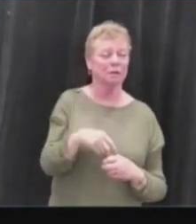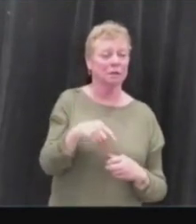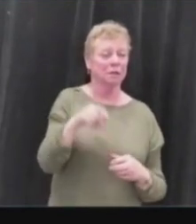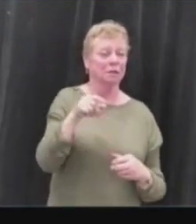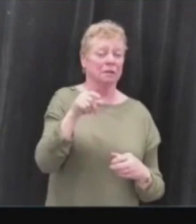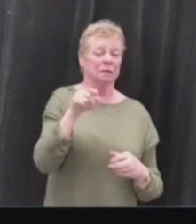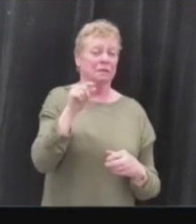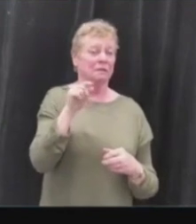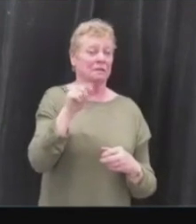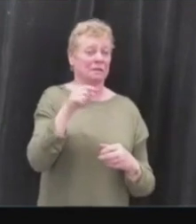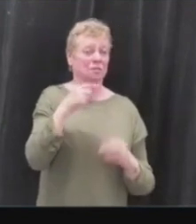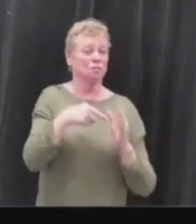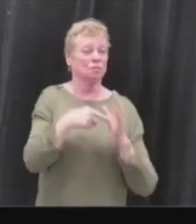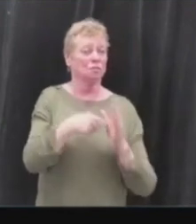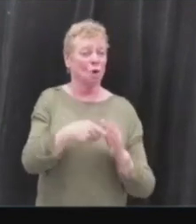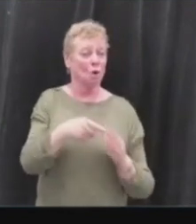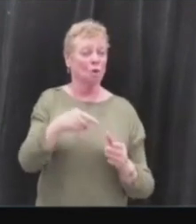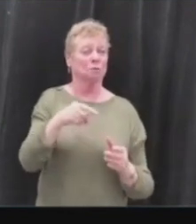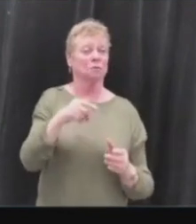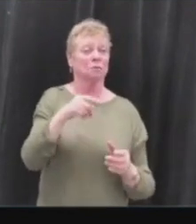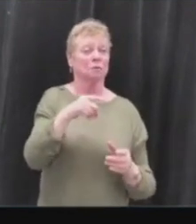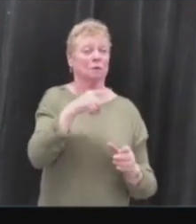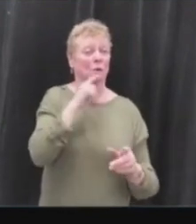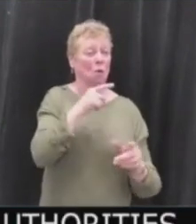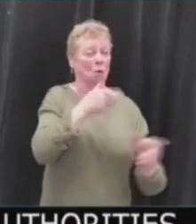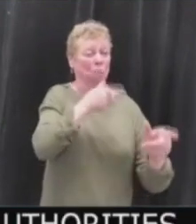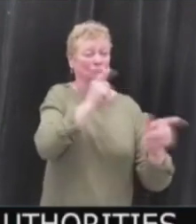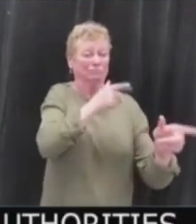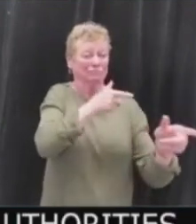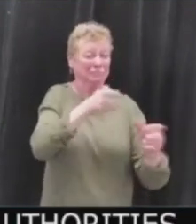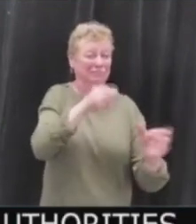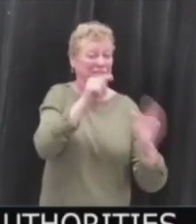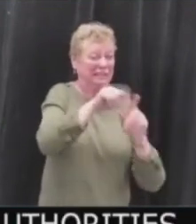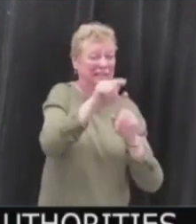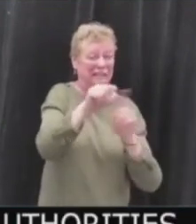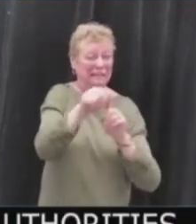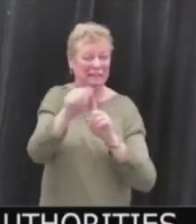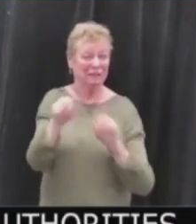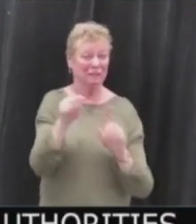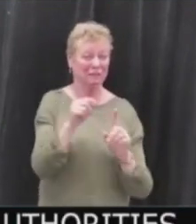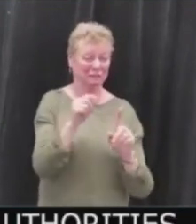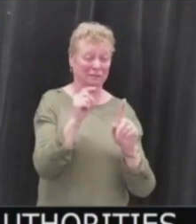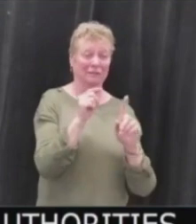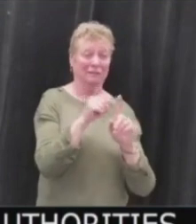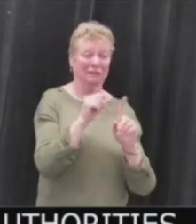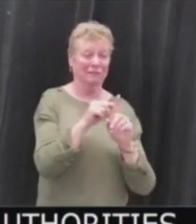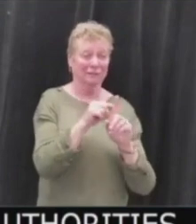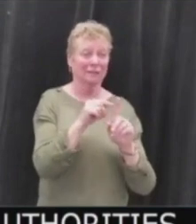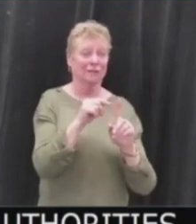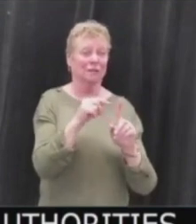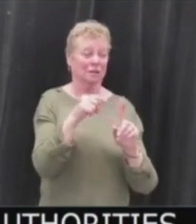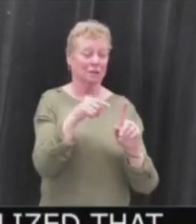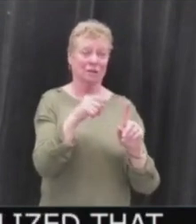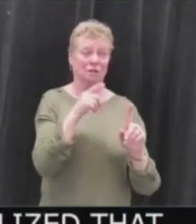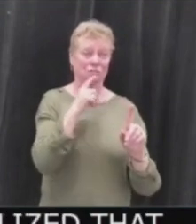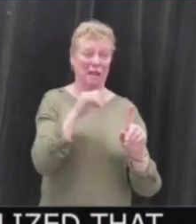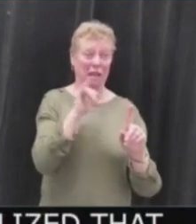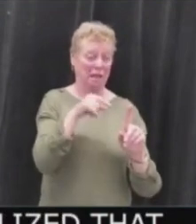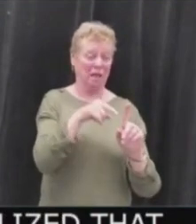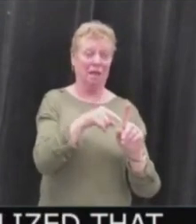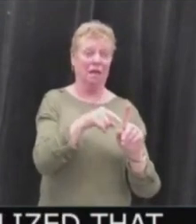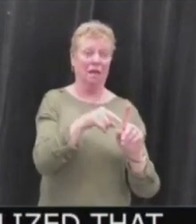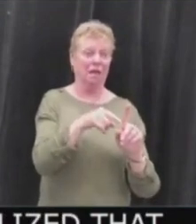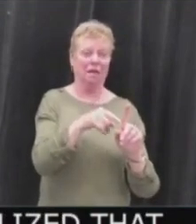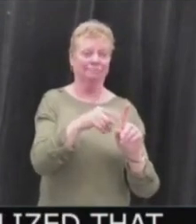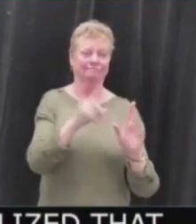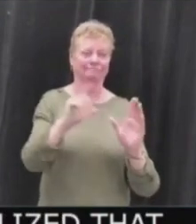illustrate that the authorities and persons under attack by a said perpetrator who realized that the attacker was illegally uniformed